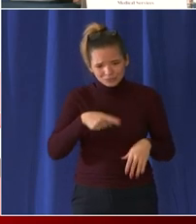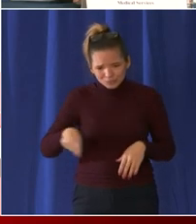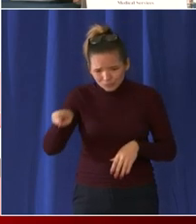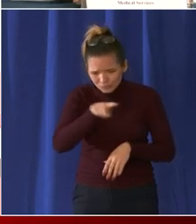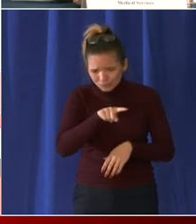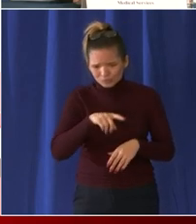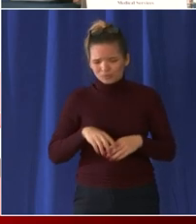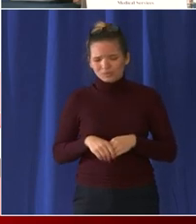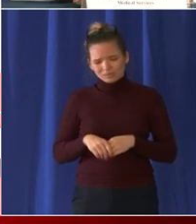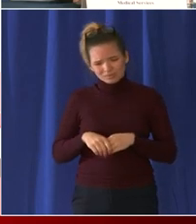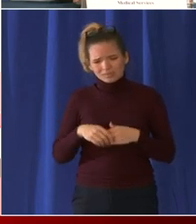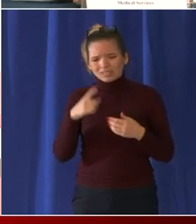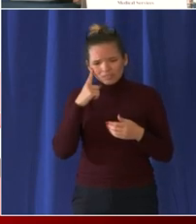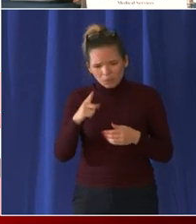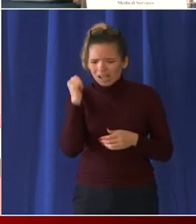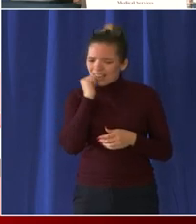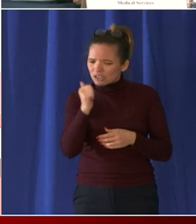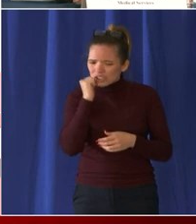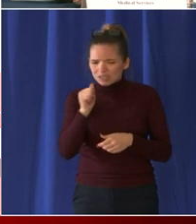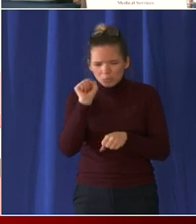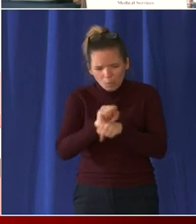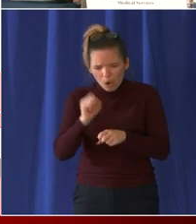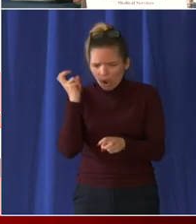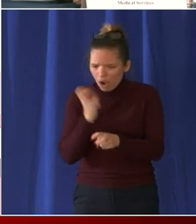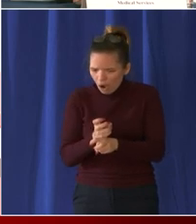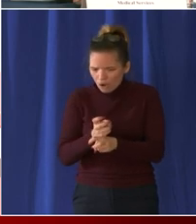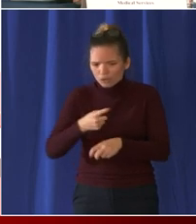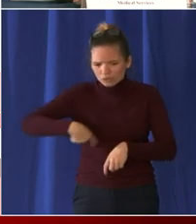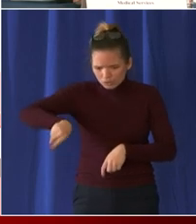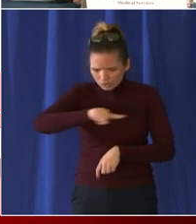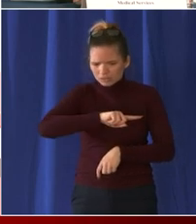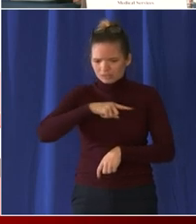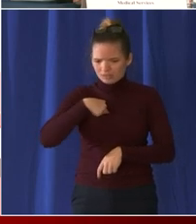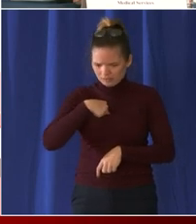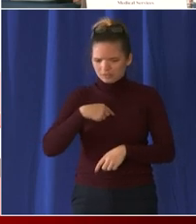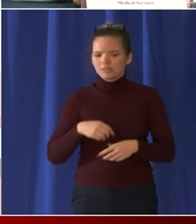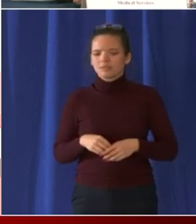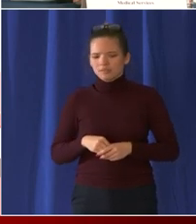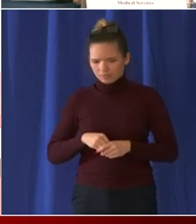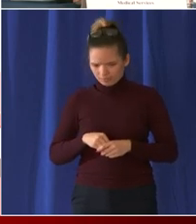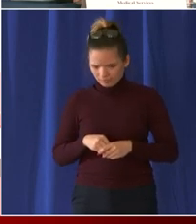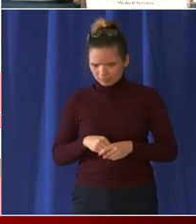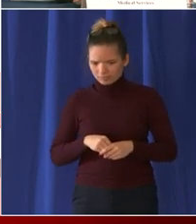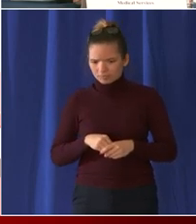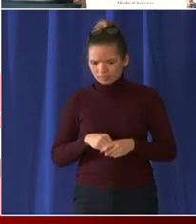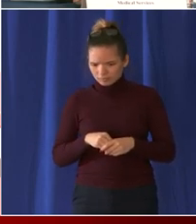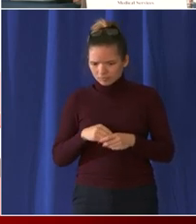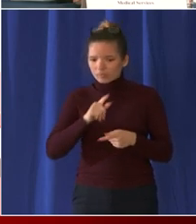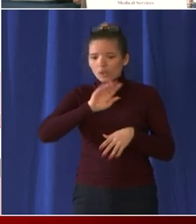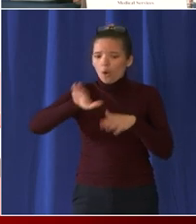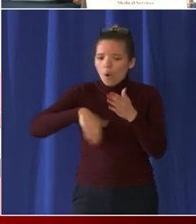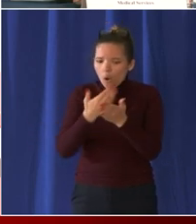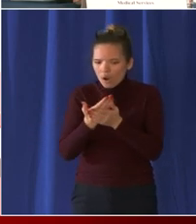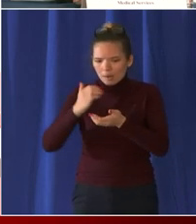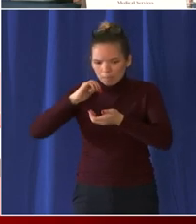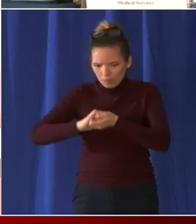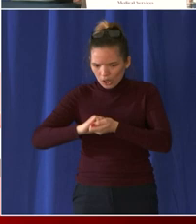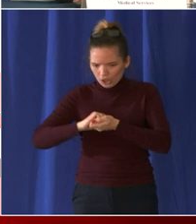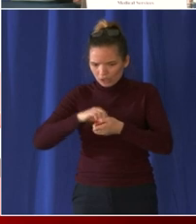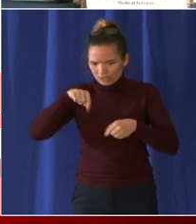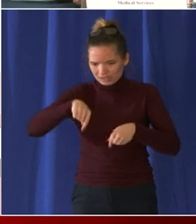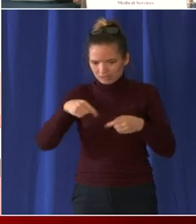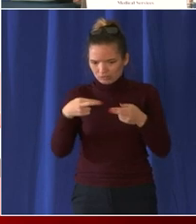to do it every day so i'm very proud of them um i'd also be remiss if i didn't thank all of the regional partners and every or every